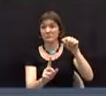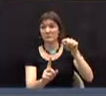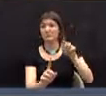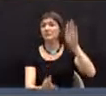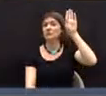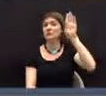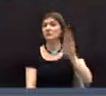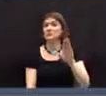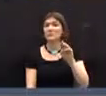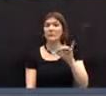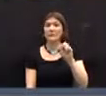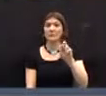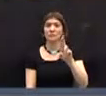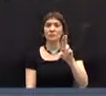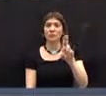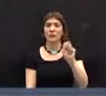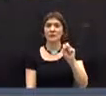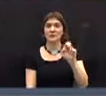Ms. Russell.